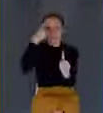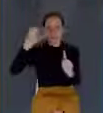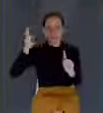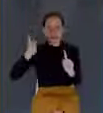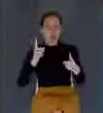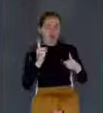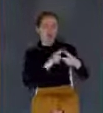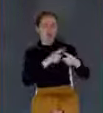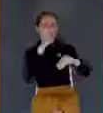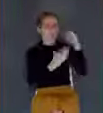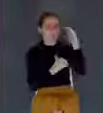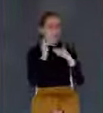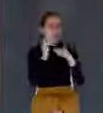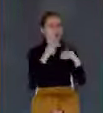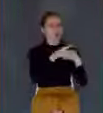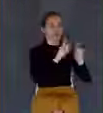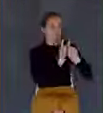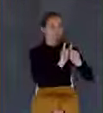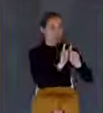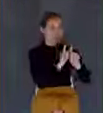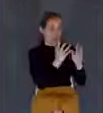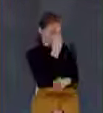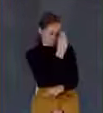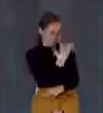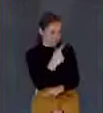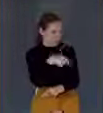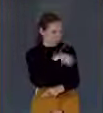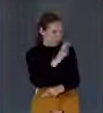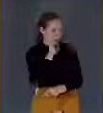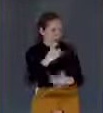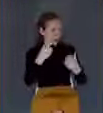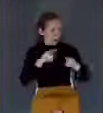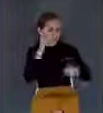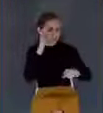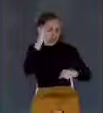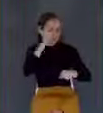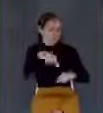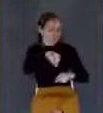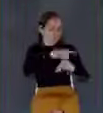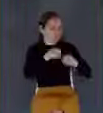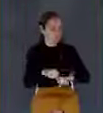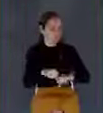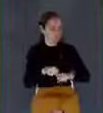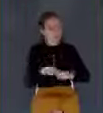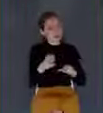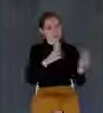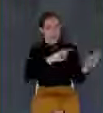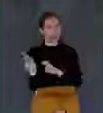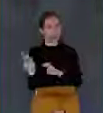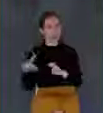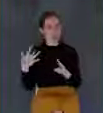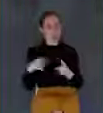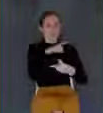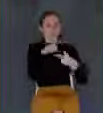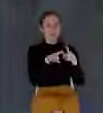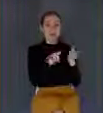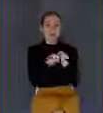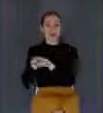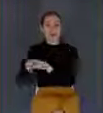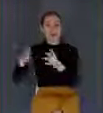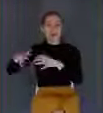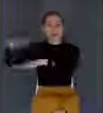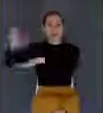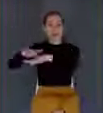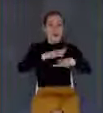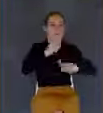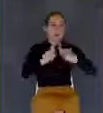understand what's going to happen in future days. But he also wants to warn those who don't know